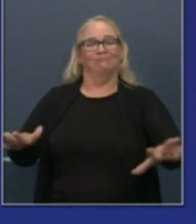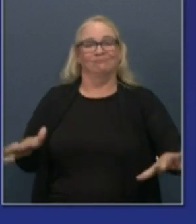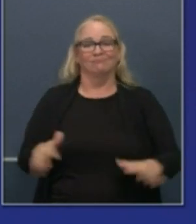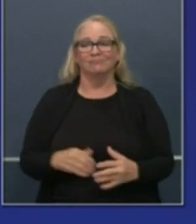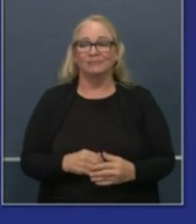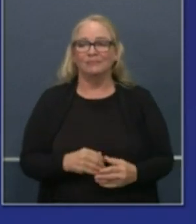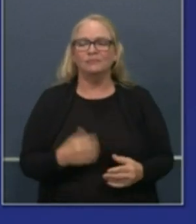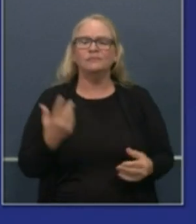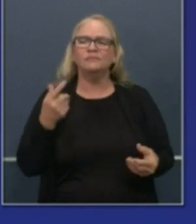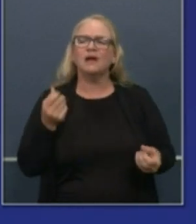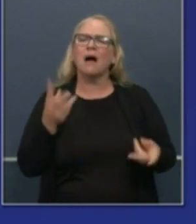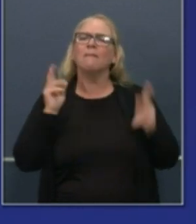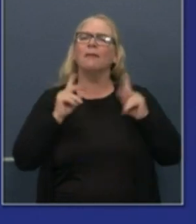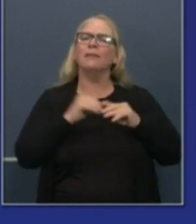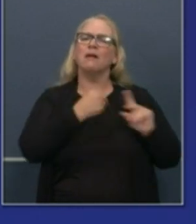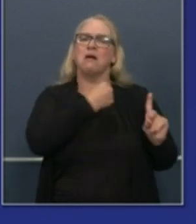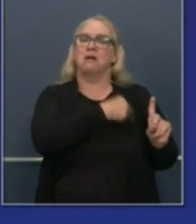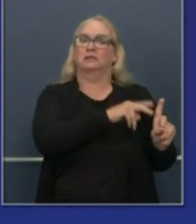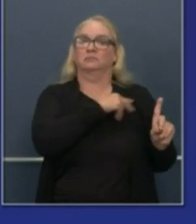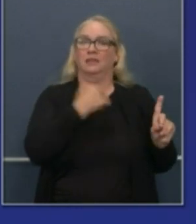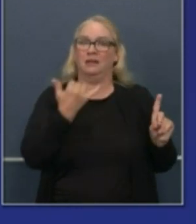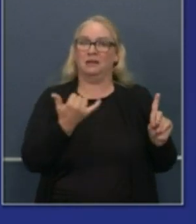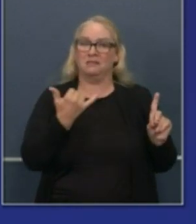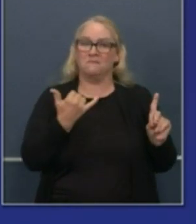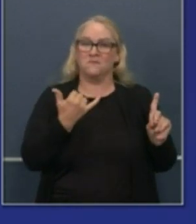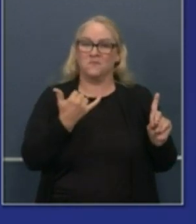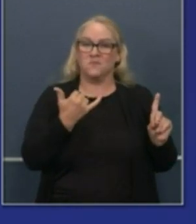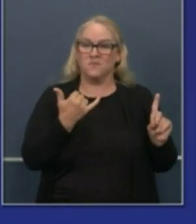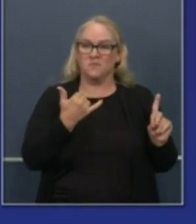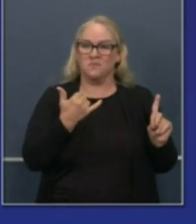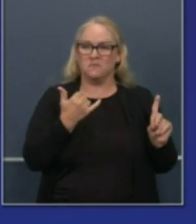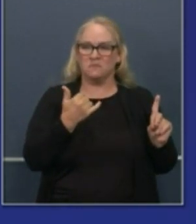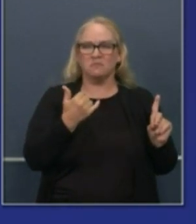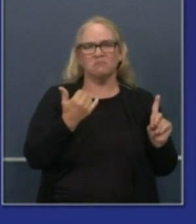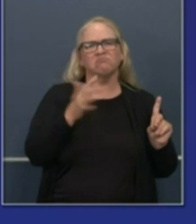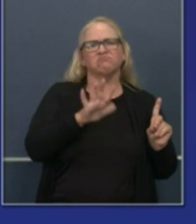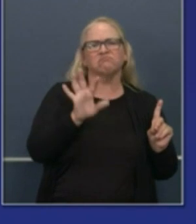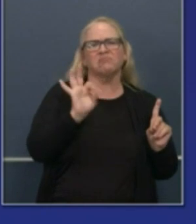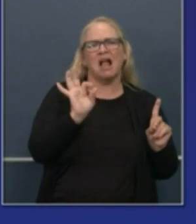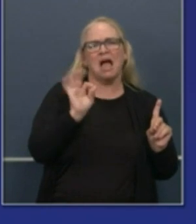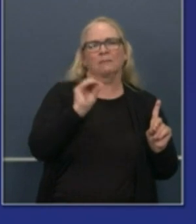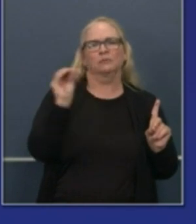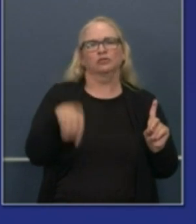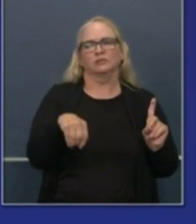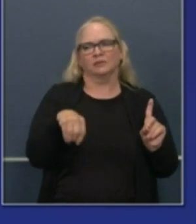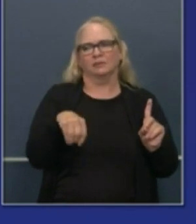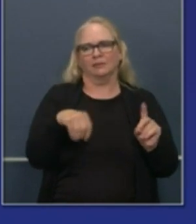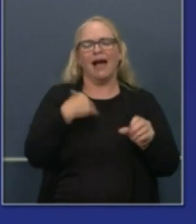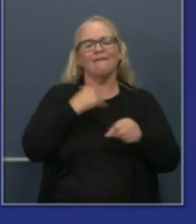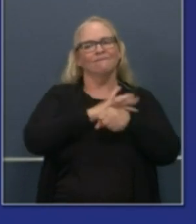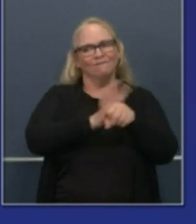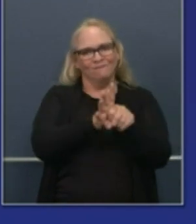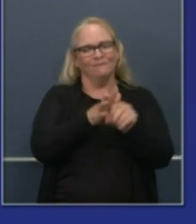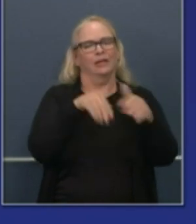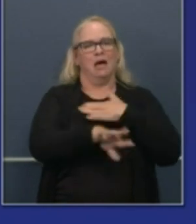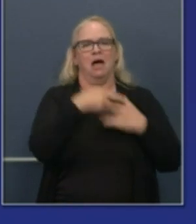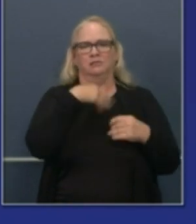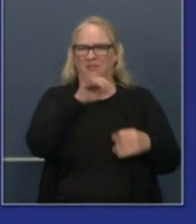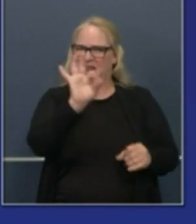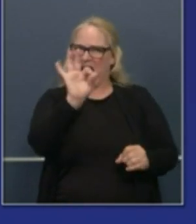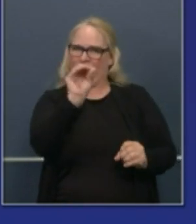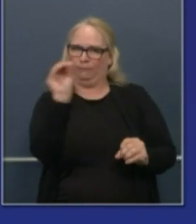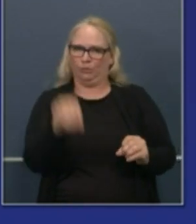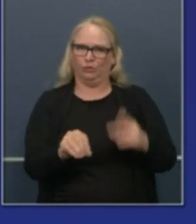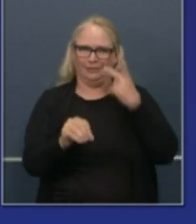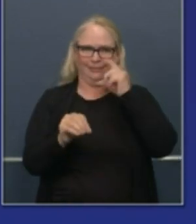in our health care system about nine percent are identified as COVID positive which is about where we left